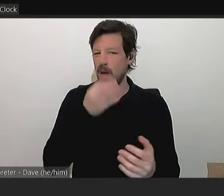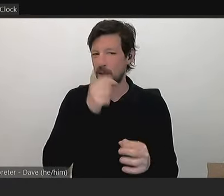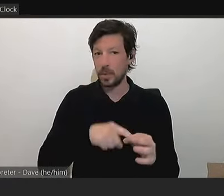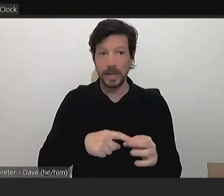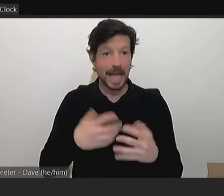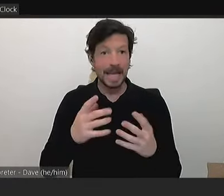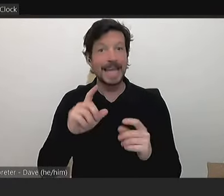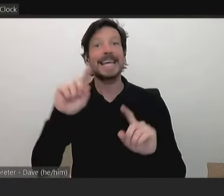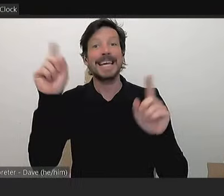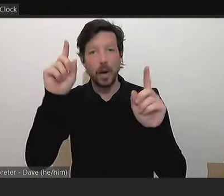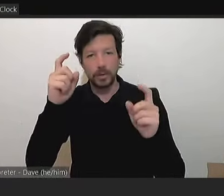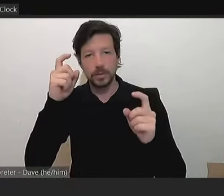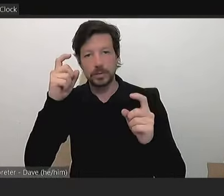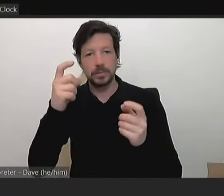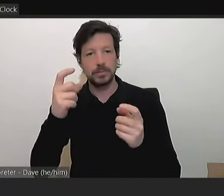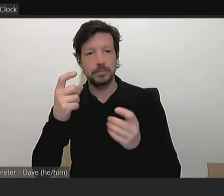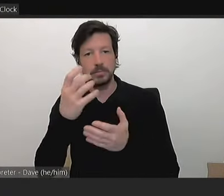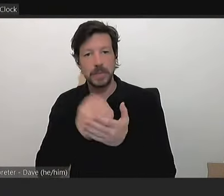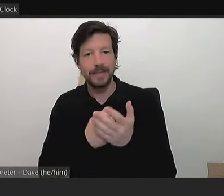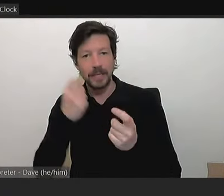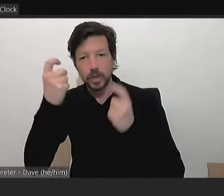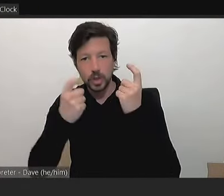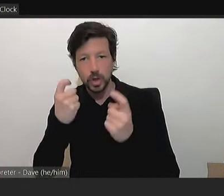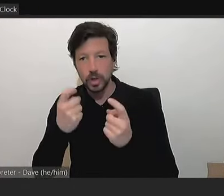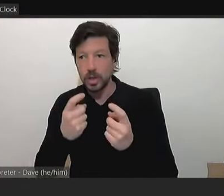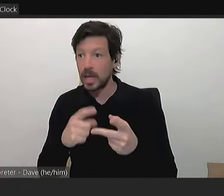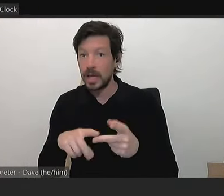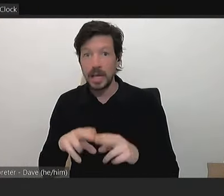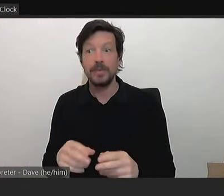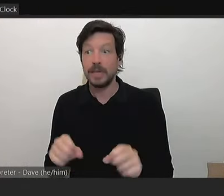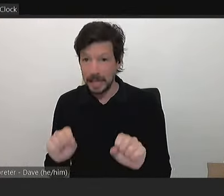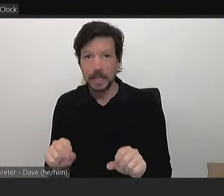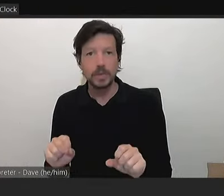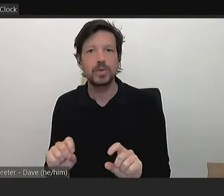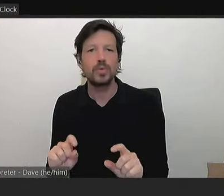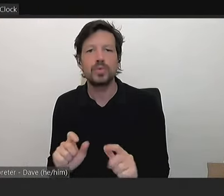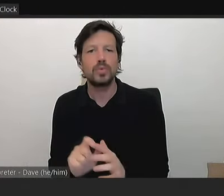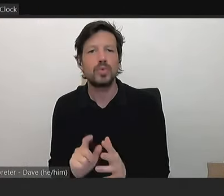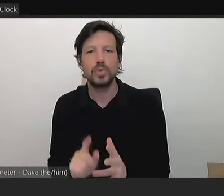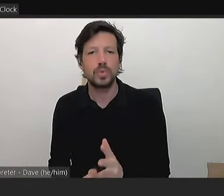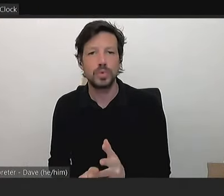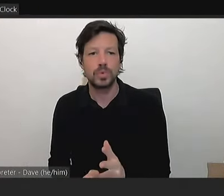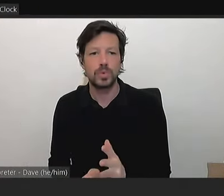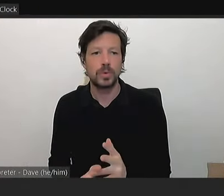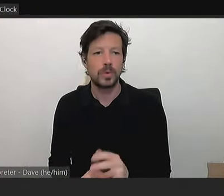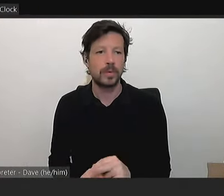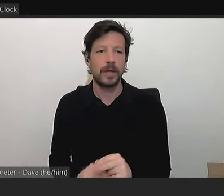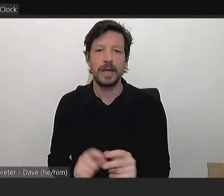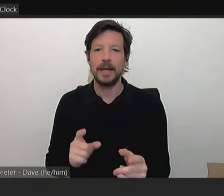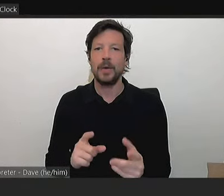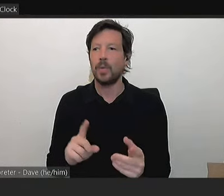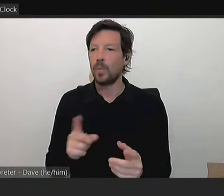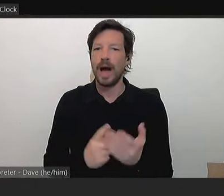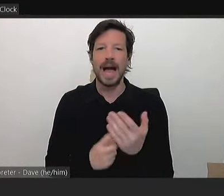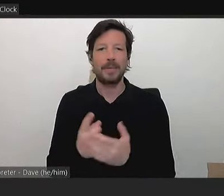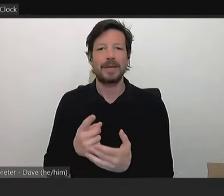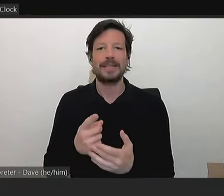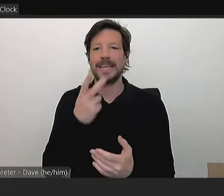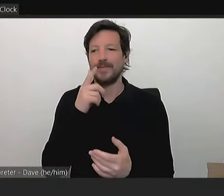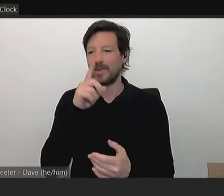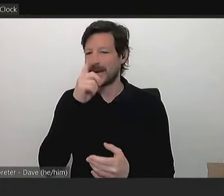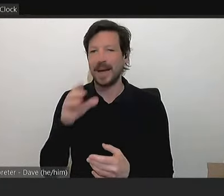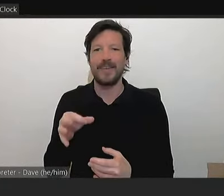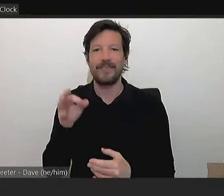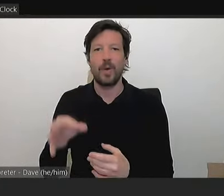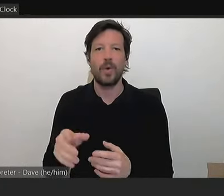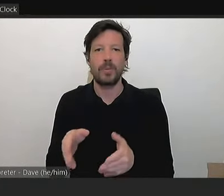and what would we do if there were safety concerns and we didn't have the funding for this path? Um, I